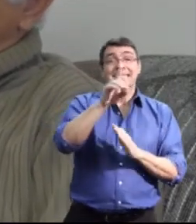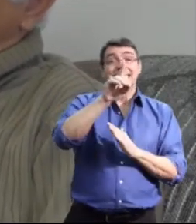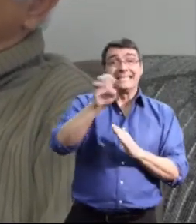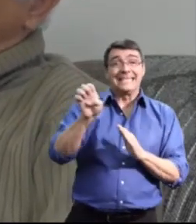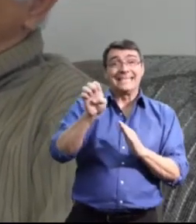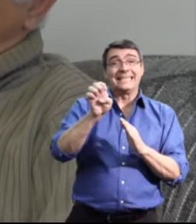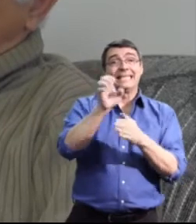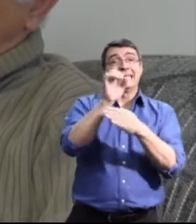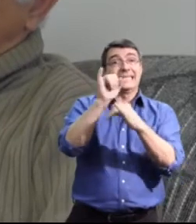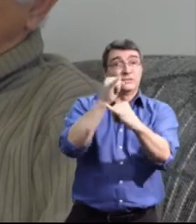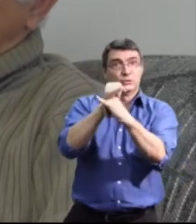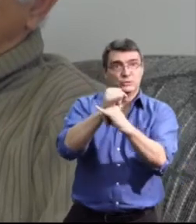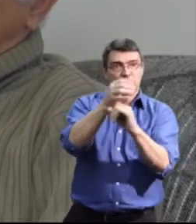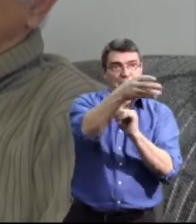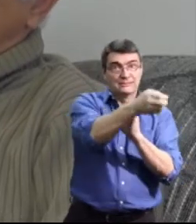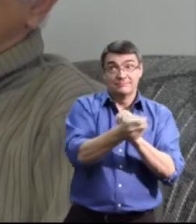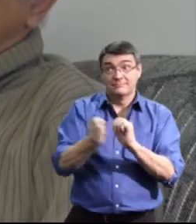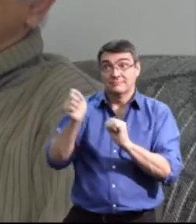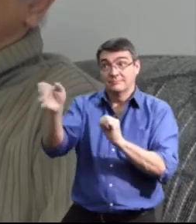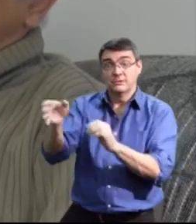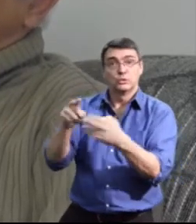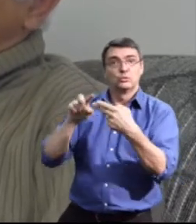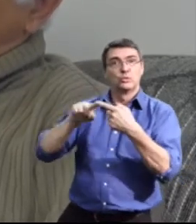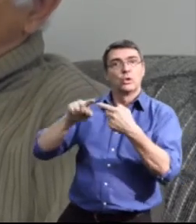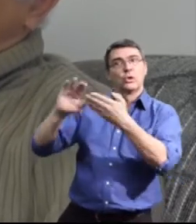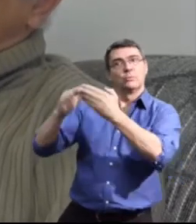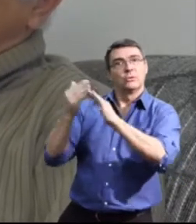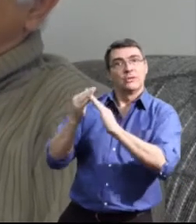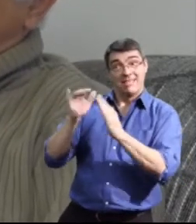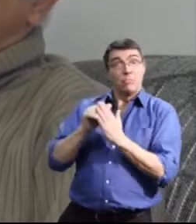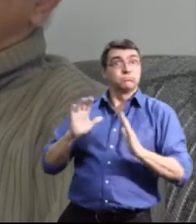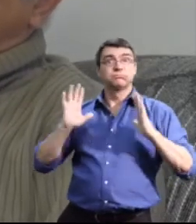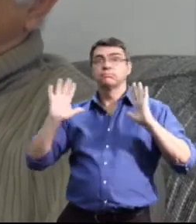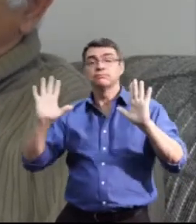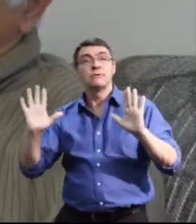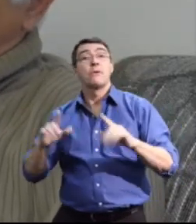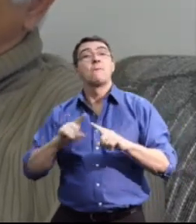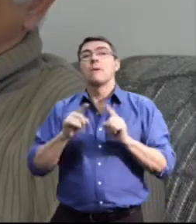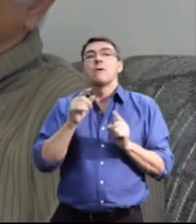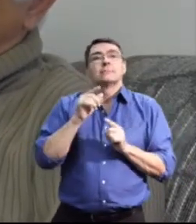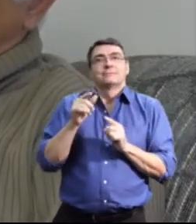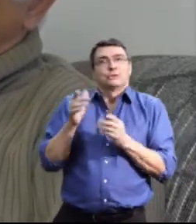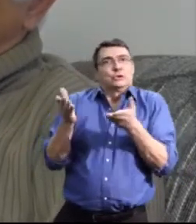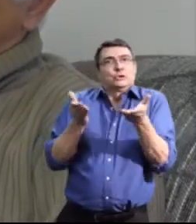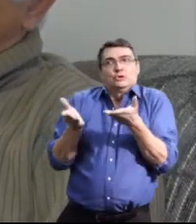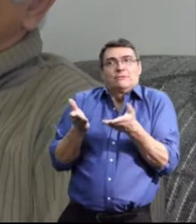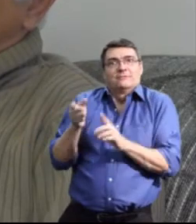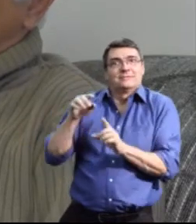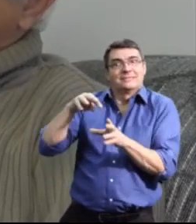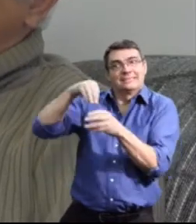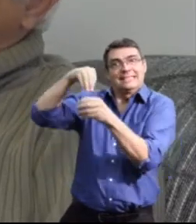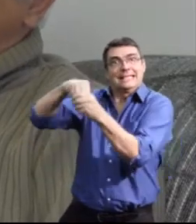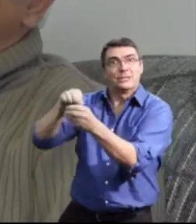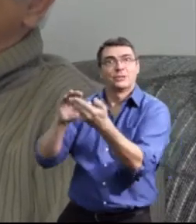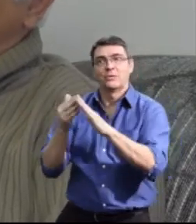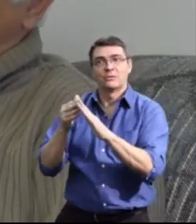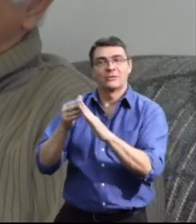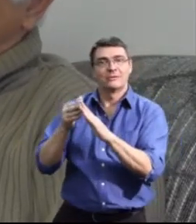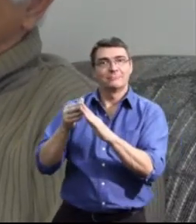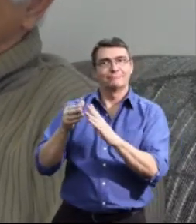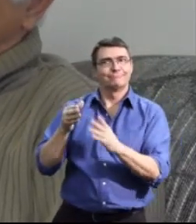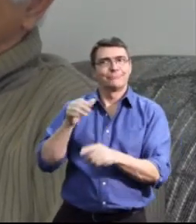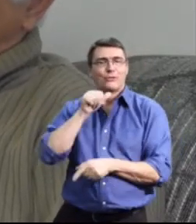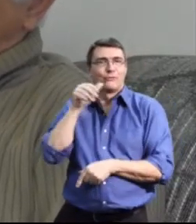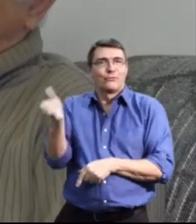was not so good though is that the services that were needed to support those people in the community simply were not in